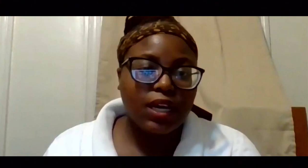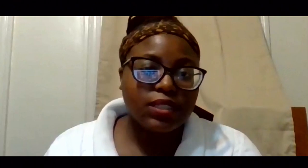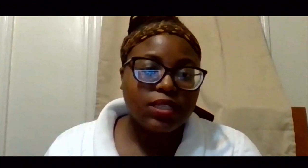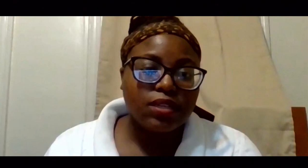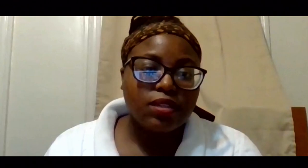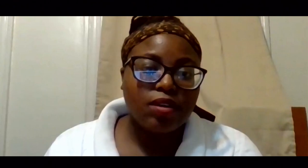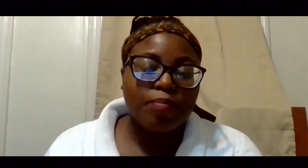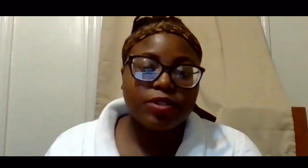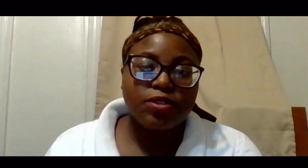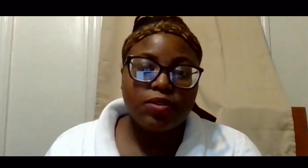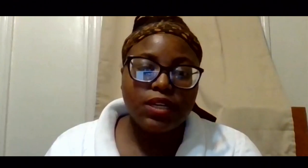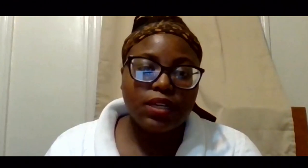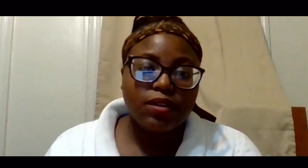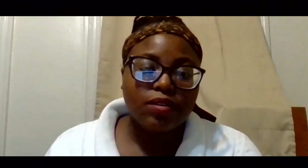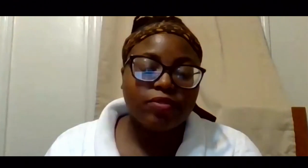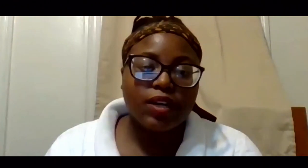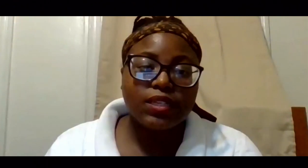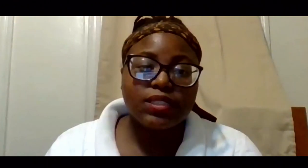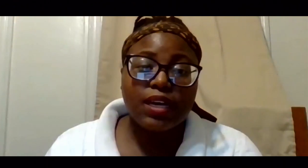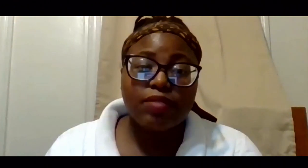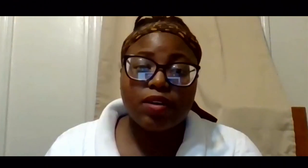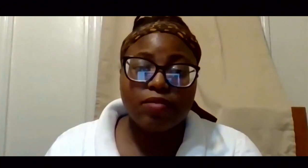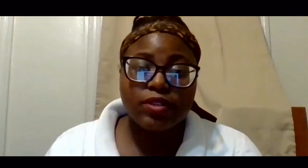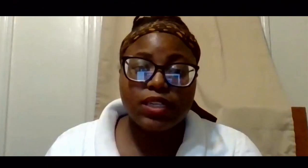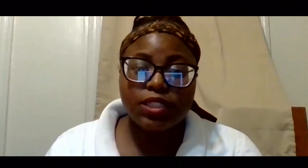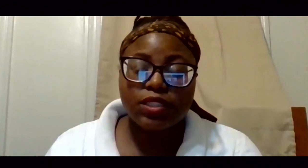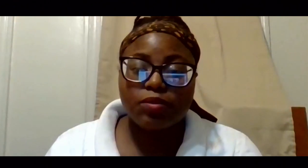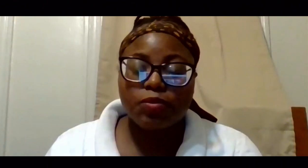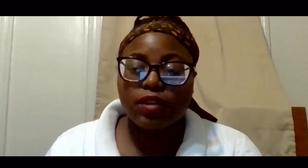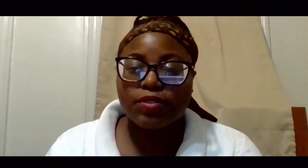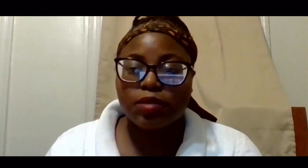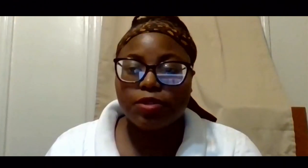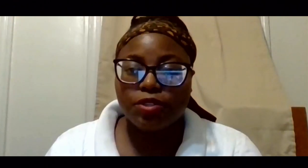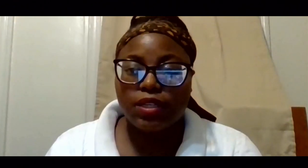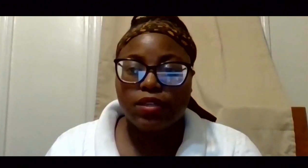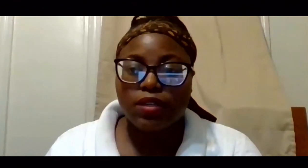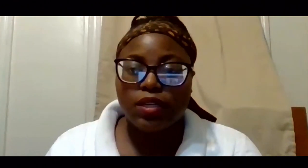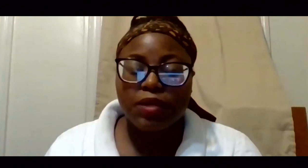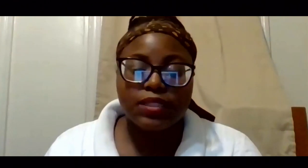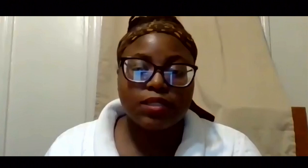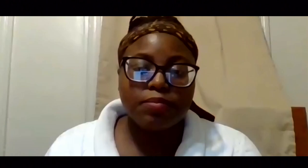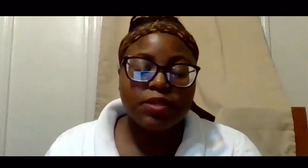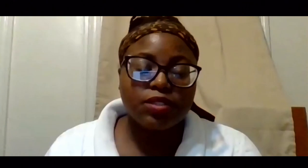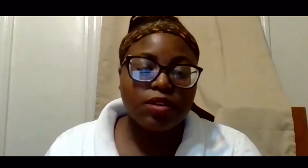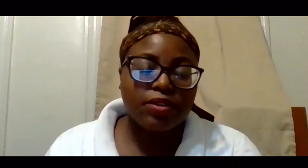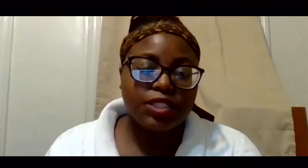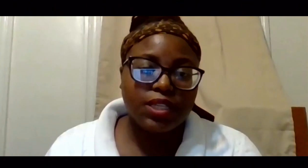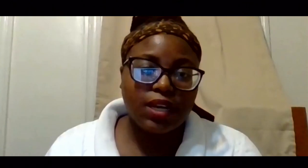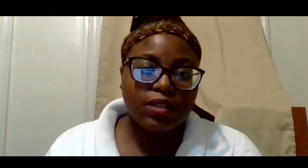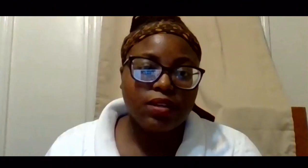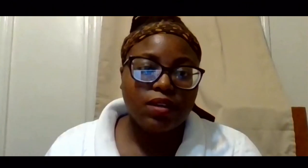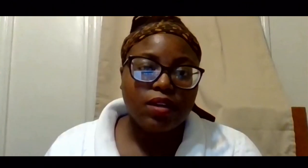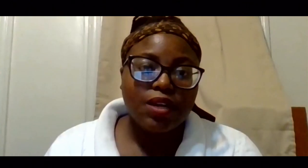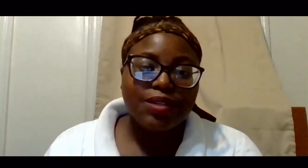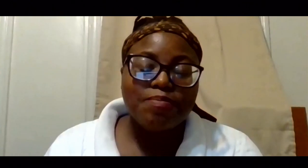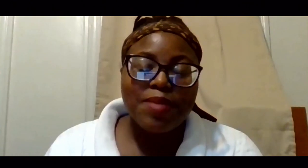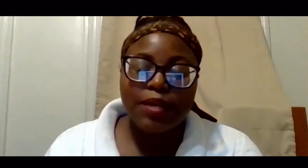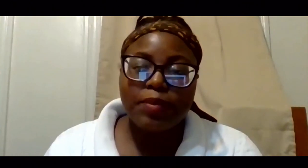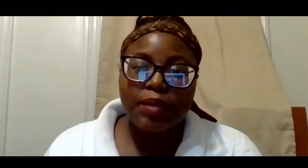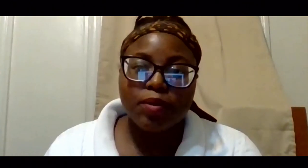appreciate the opportunity for us to have a conversation with Officer Pedrini. Because as Mr. Courish said,